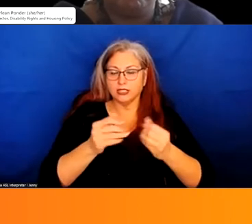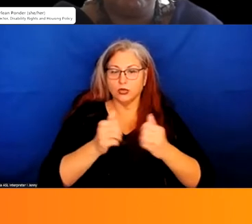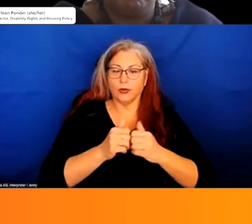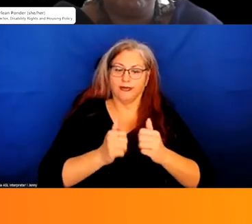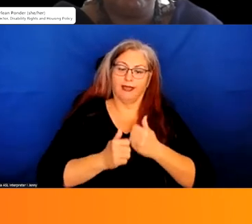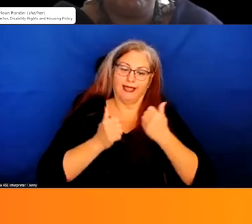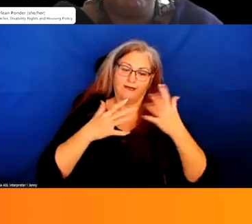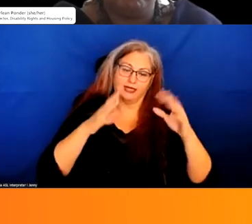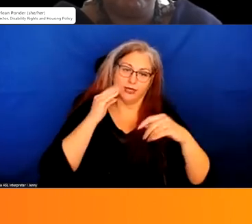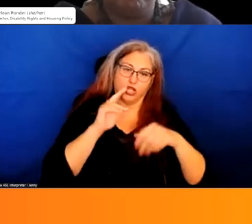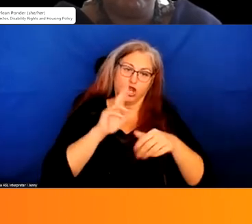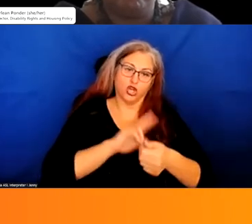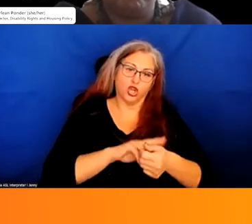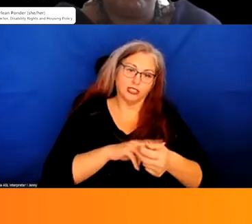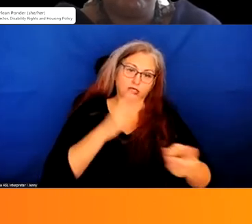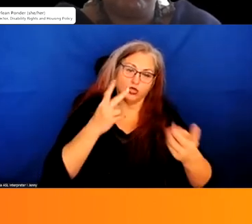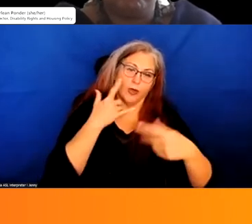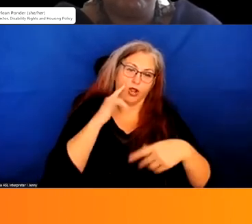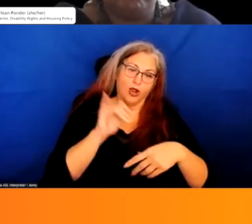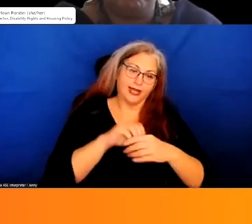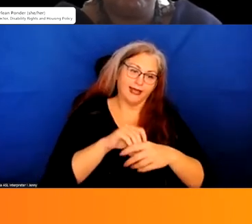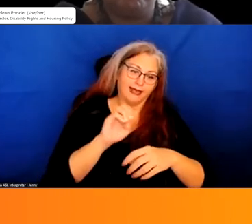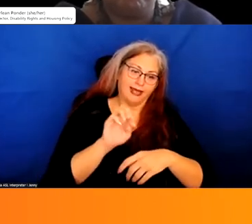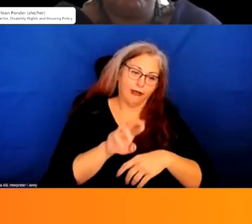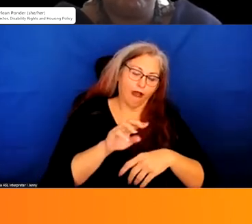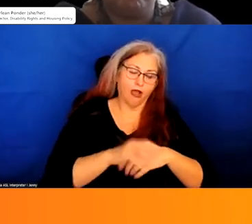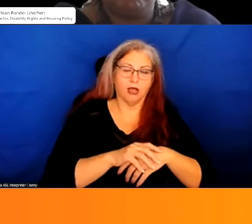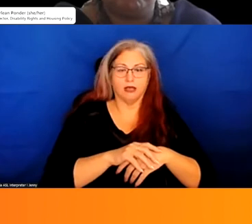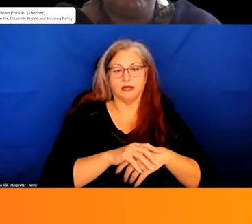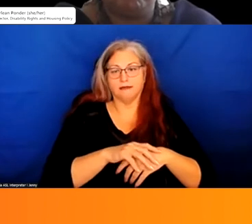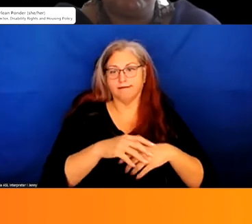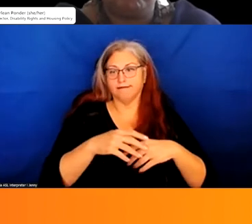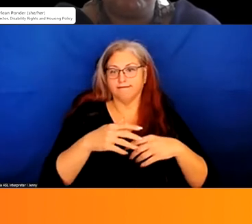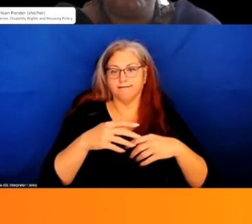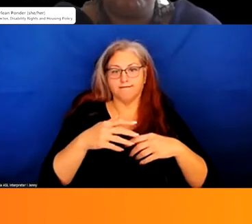Uh, who saw what it looked like in the ER room. Um,